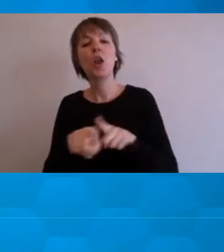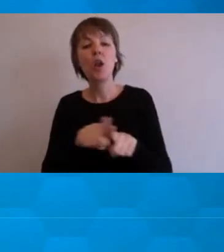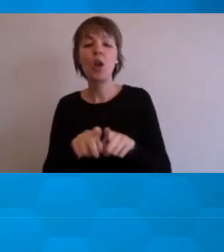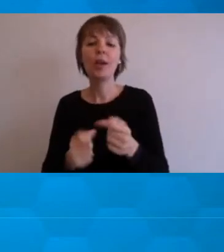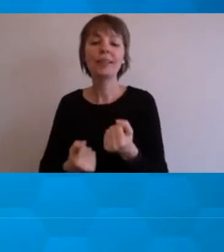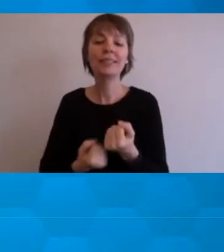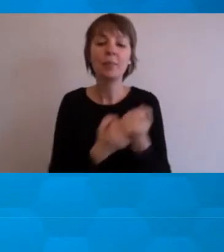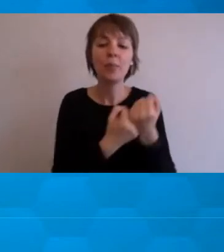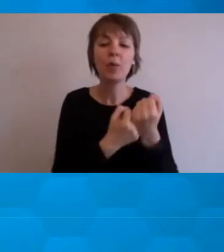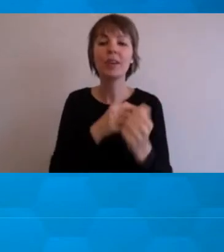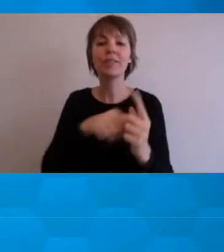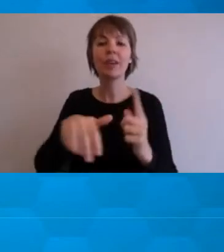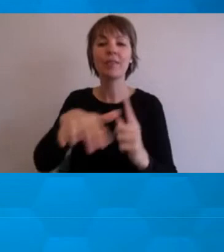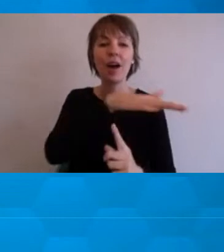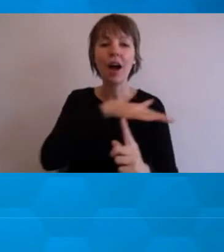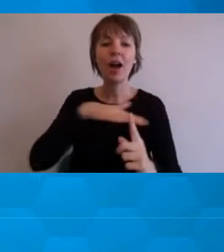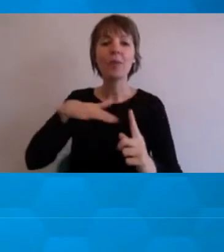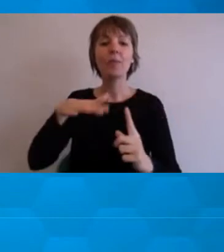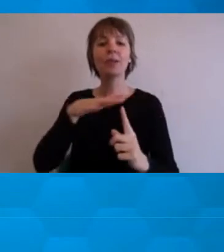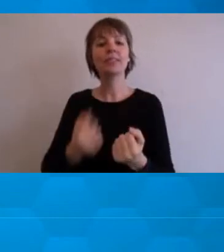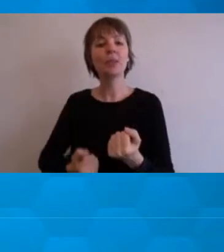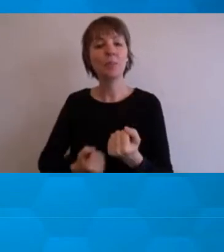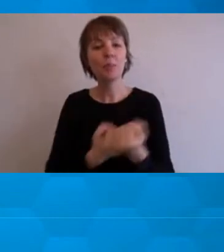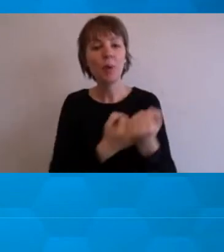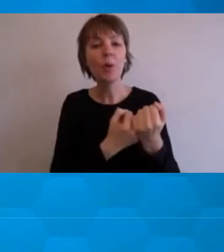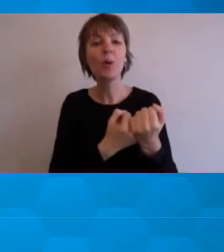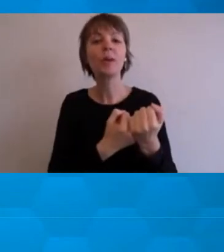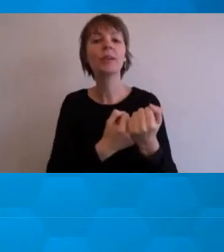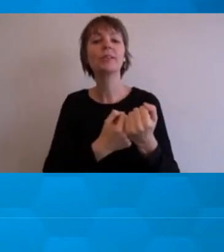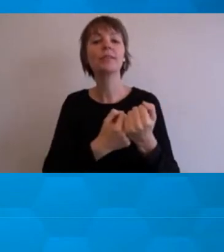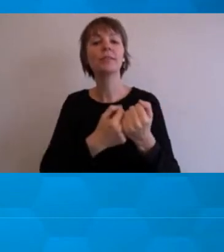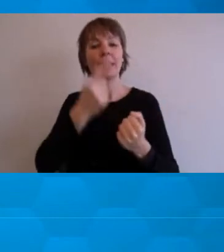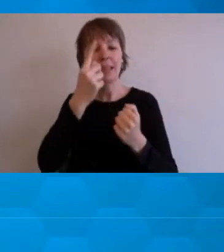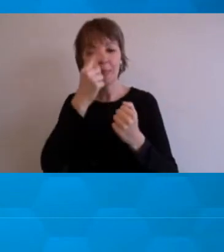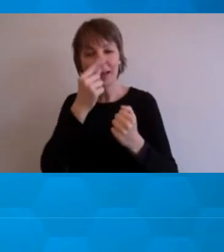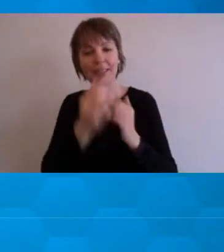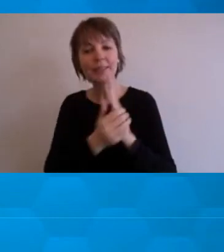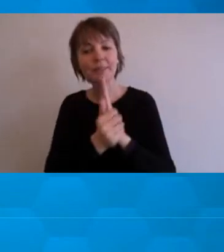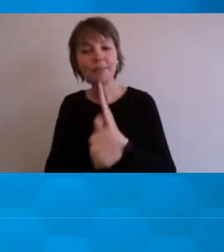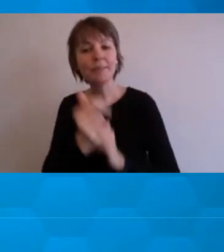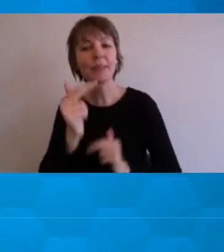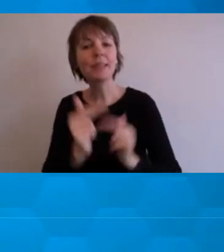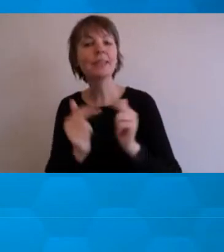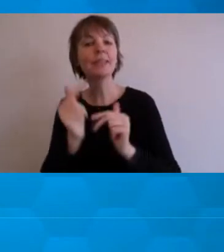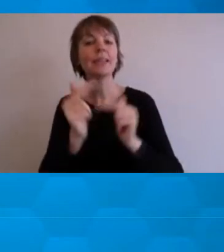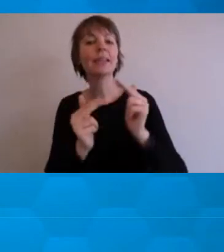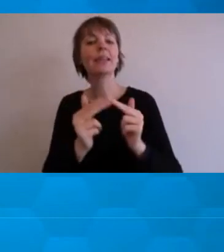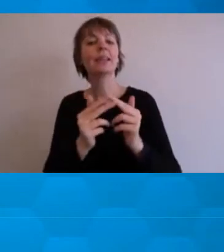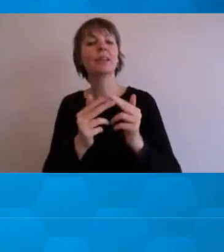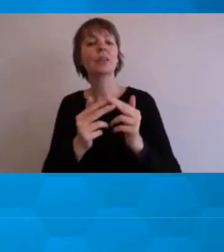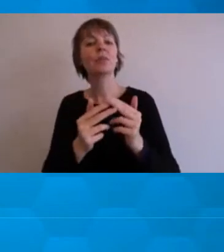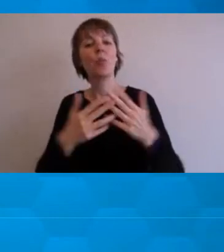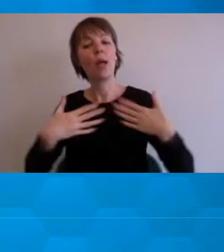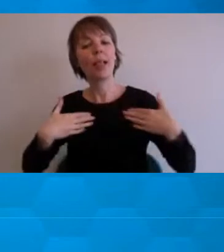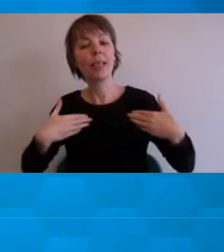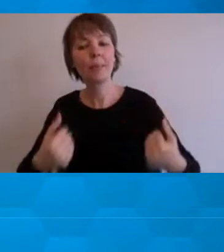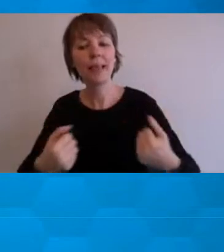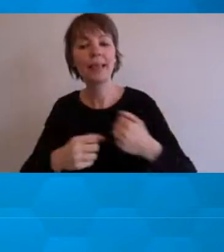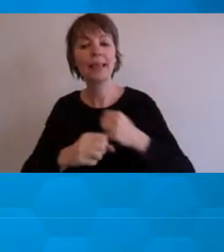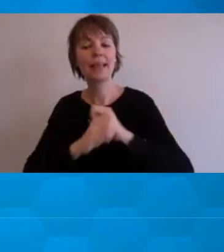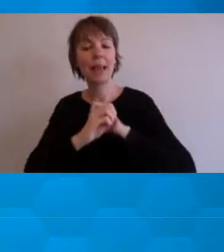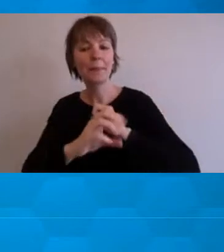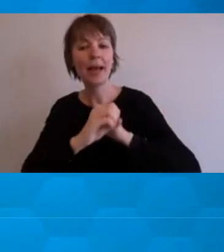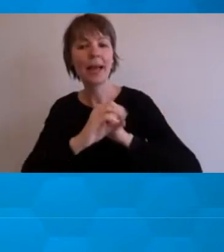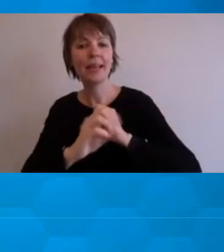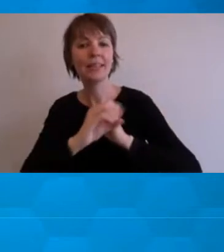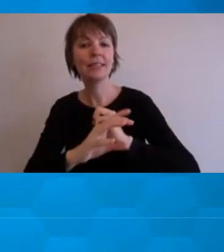self-managing, capacity building, supporting well-being campaigns. And then one of the things that I did to sort of contribute to this area